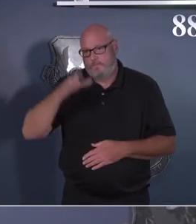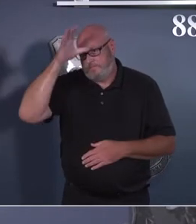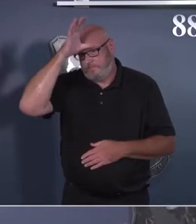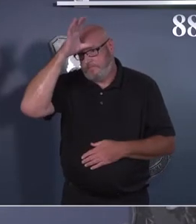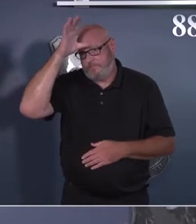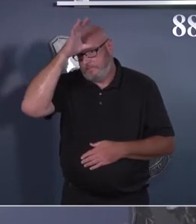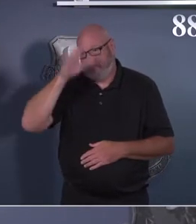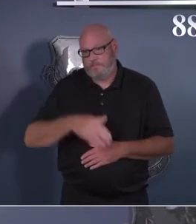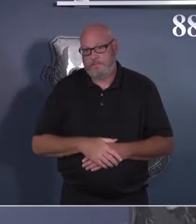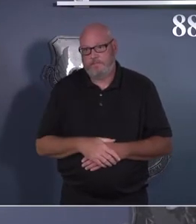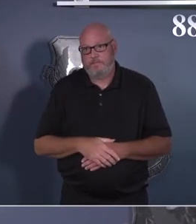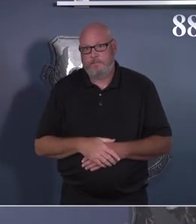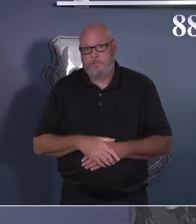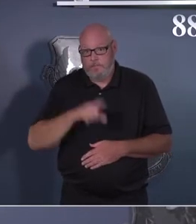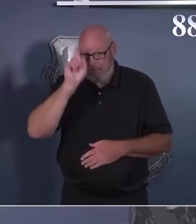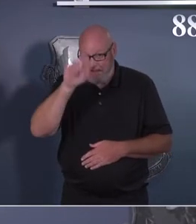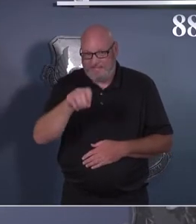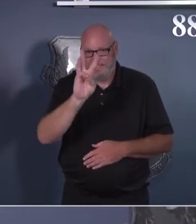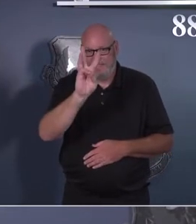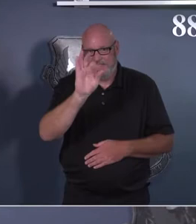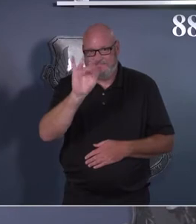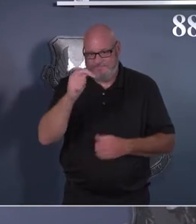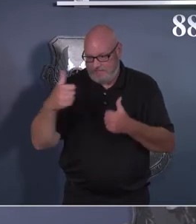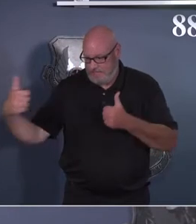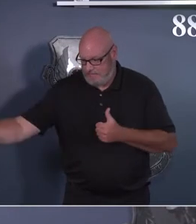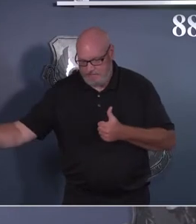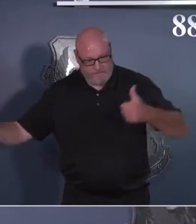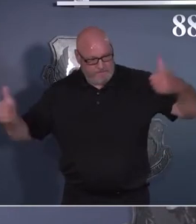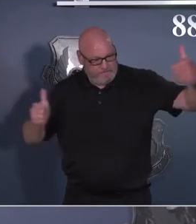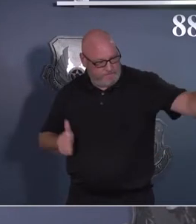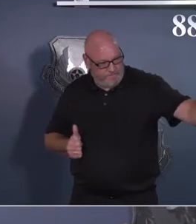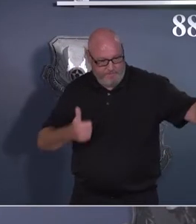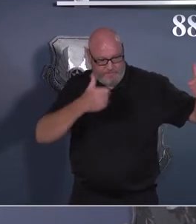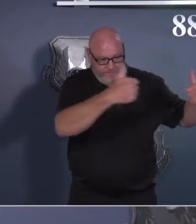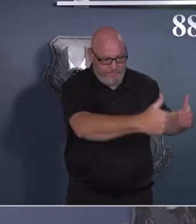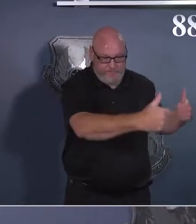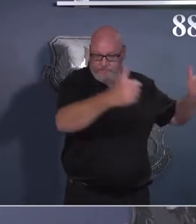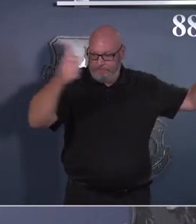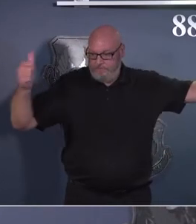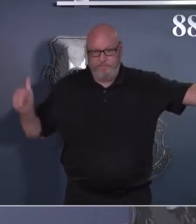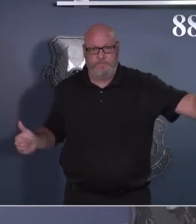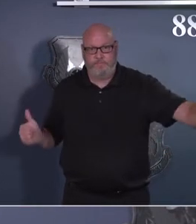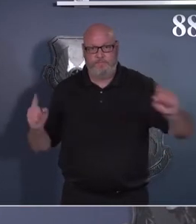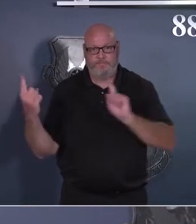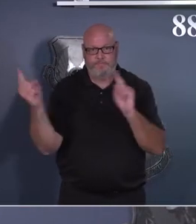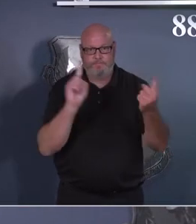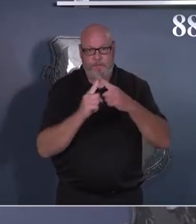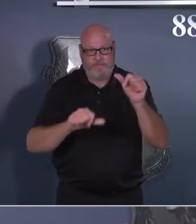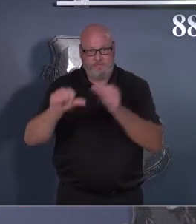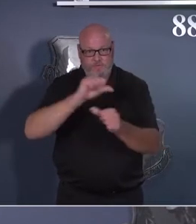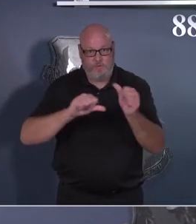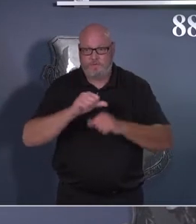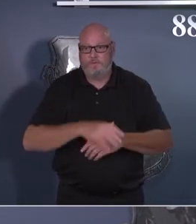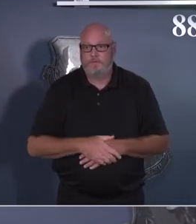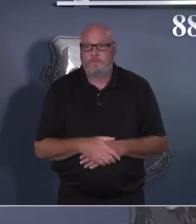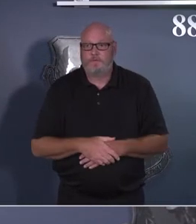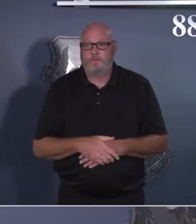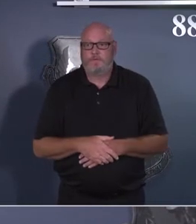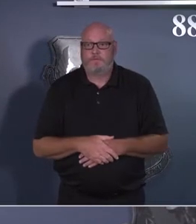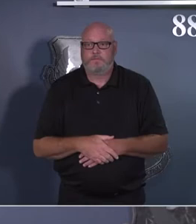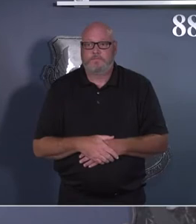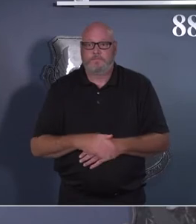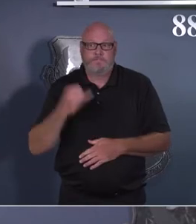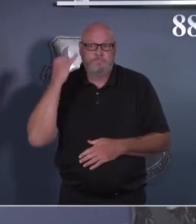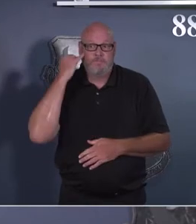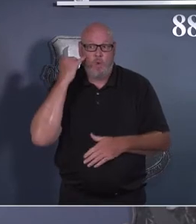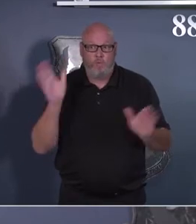those 10 people. Now, let's say you've got a room that holds 200 people. Well, that's where your 50, your cap of 50